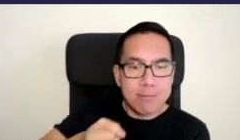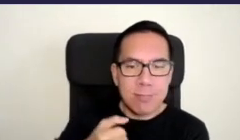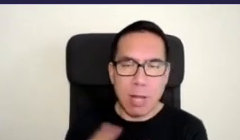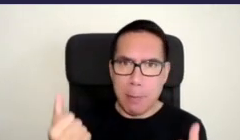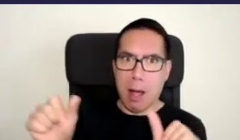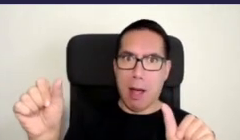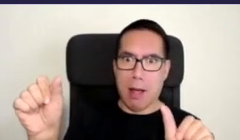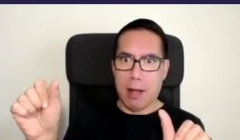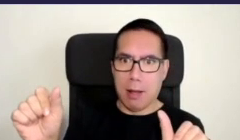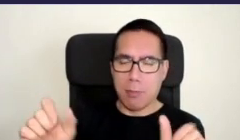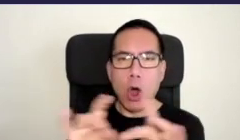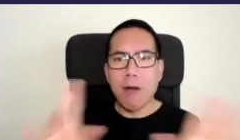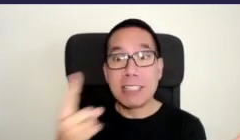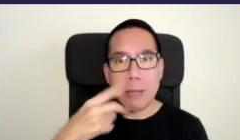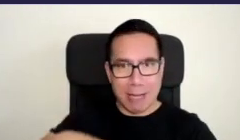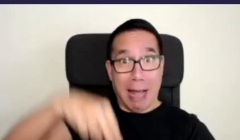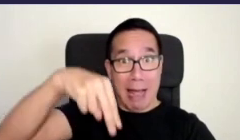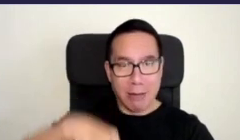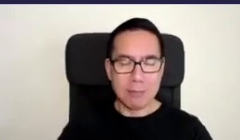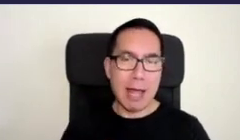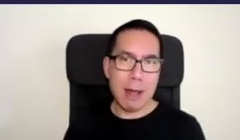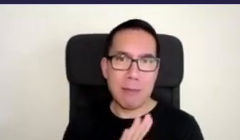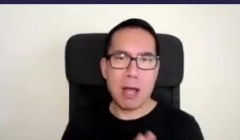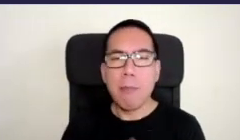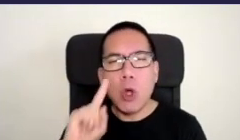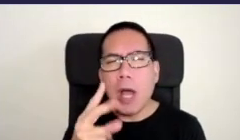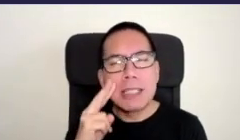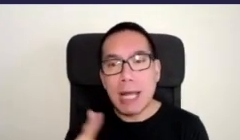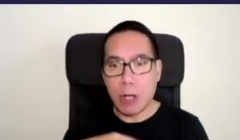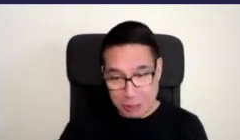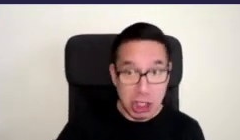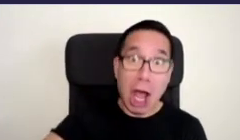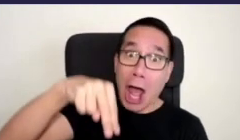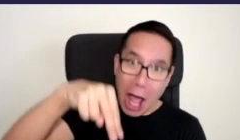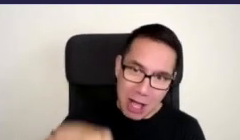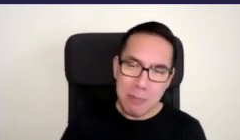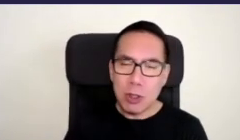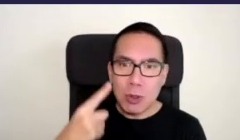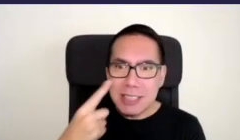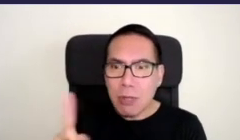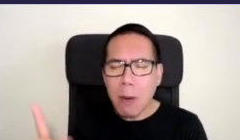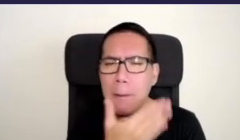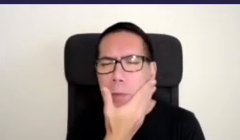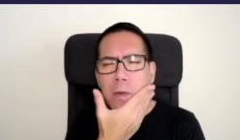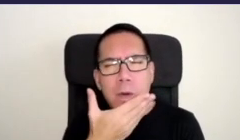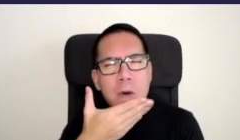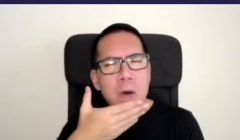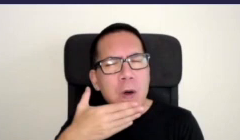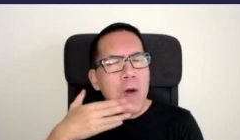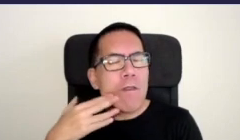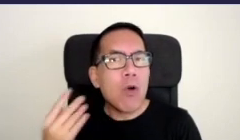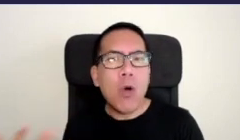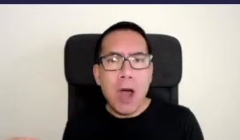yes you can obviously see I'm very happy but what you can't see unfortunately because I'm jumping up in the air is the beautiful gardens all the way up the